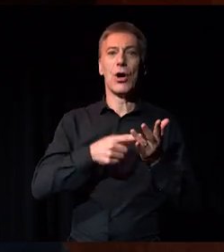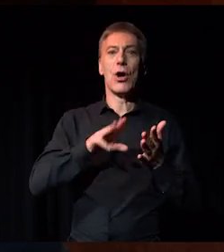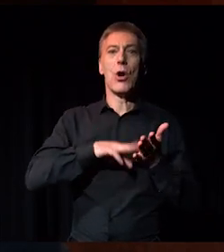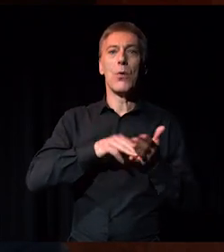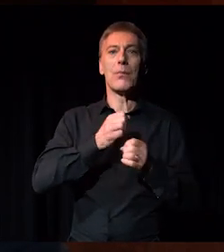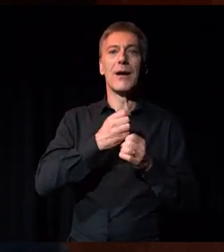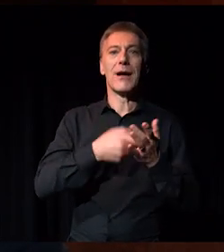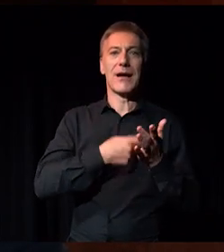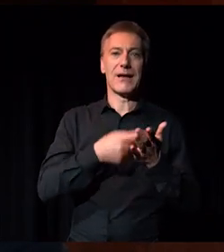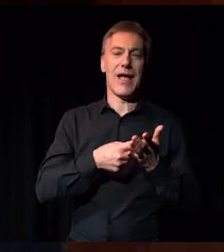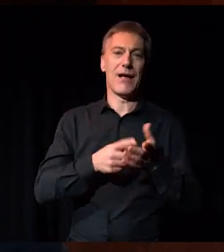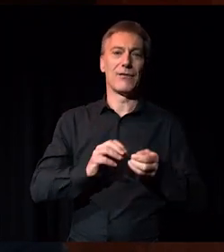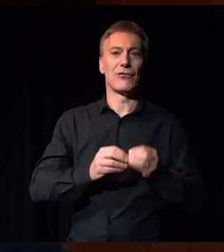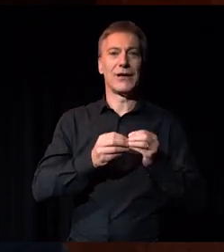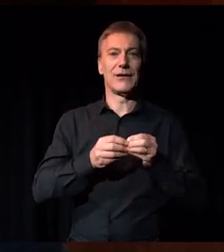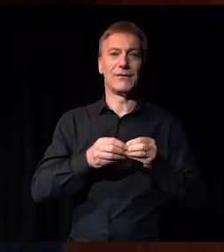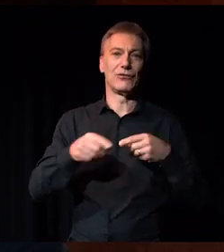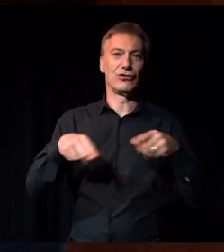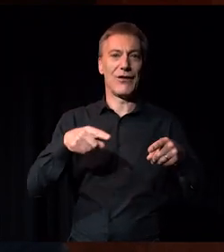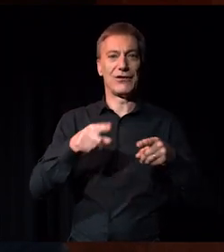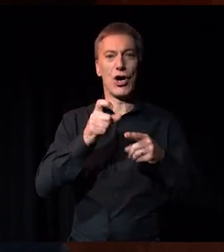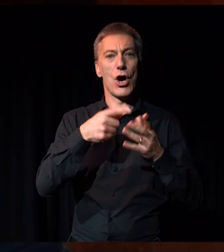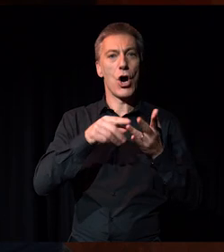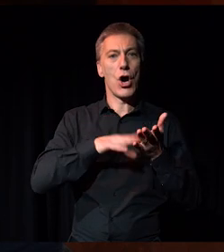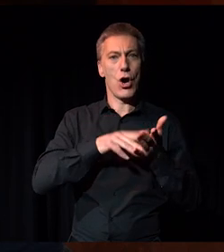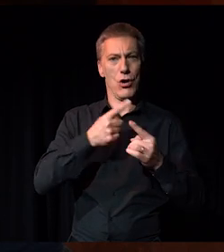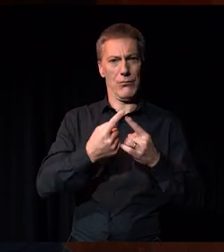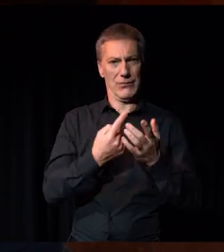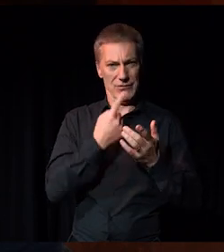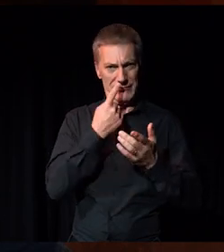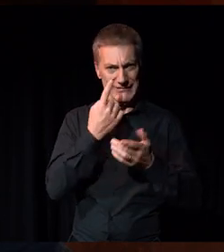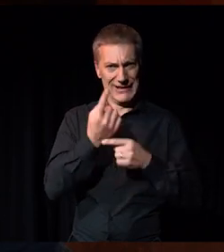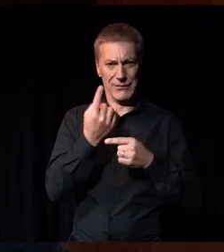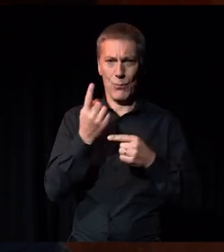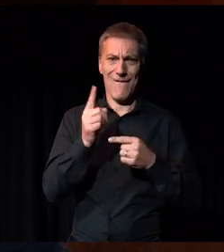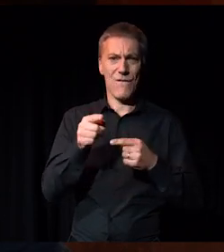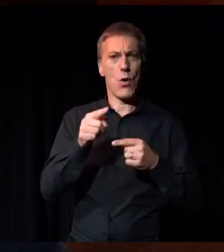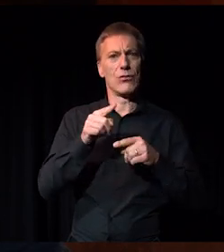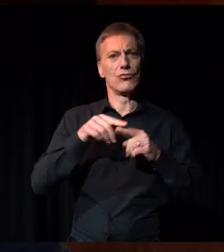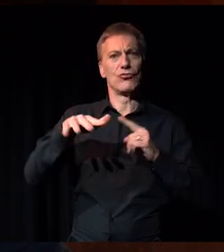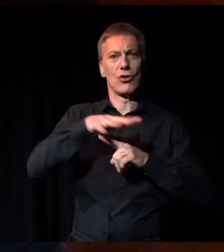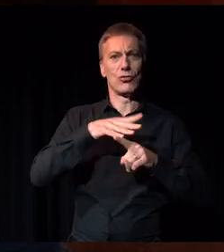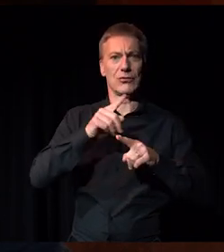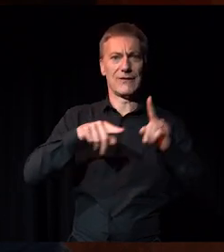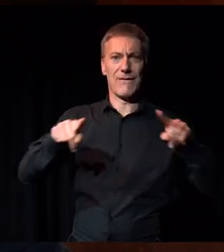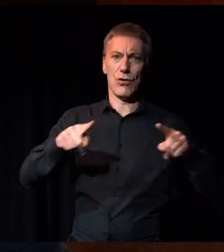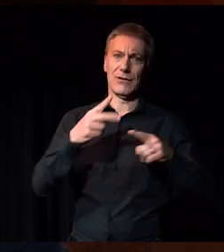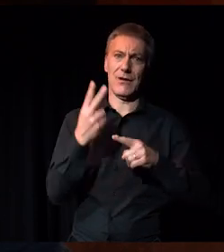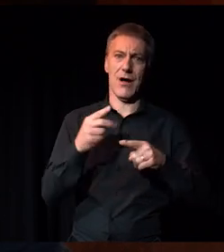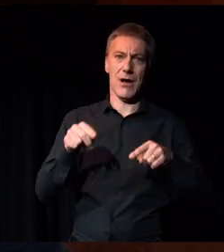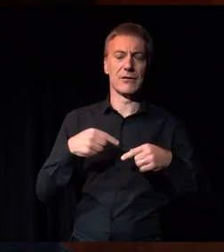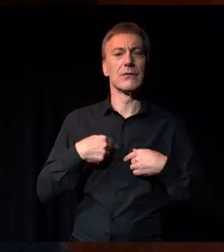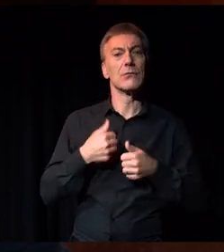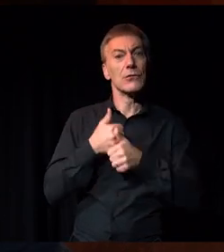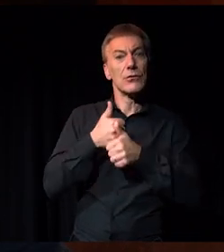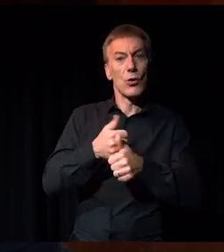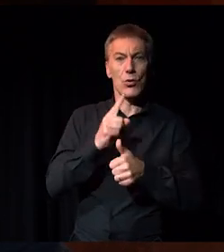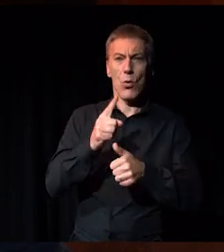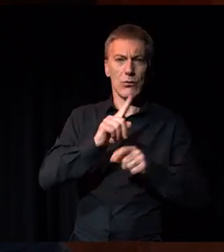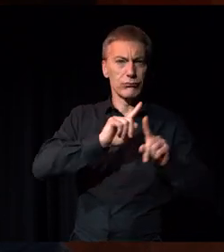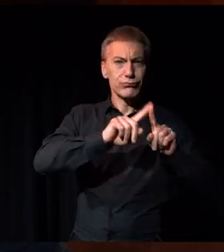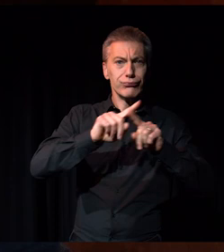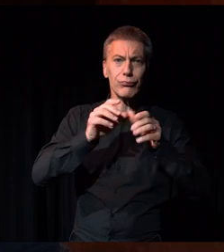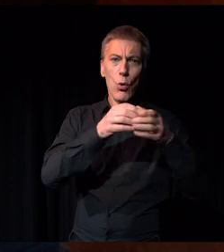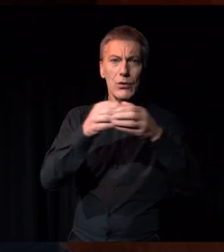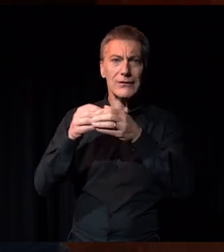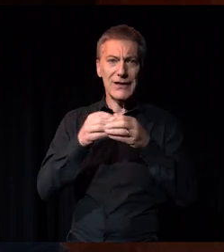of Common, which is an organisation that I founded to improve social economic diversity in the arts. We support organisations to